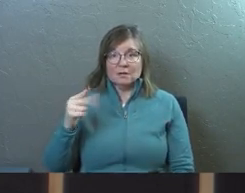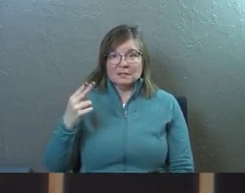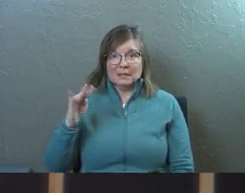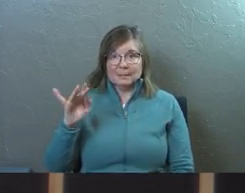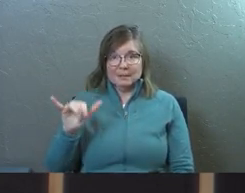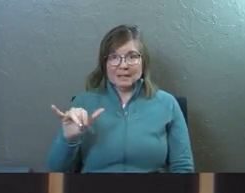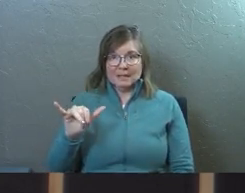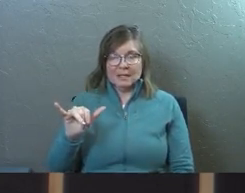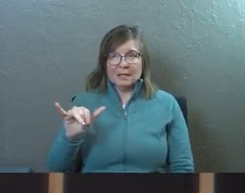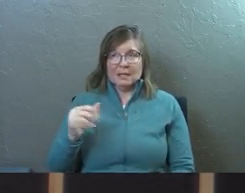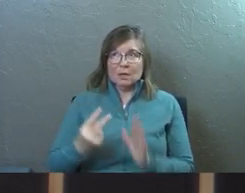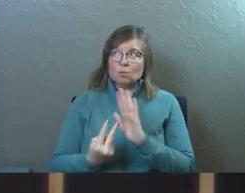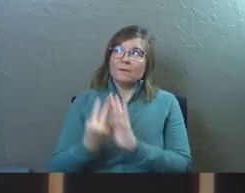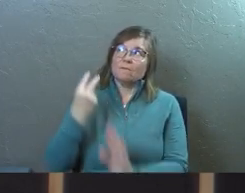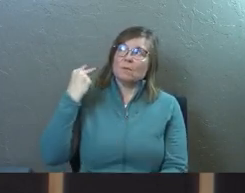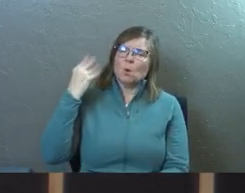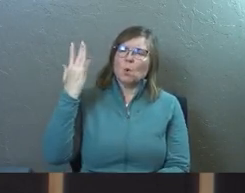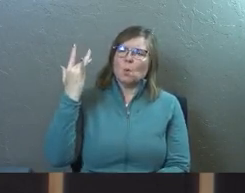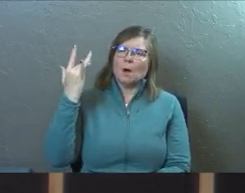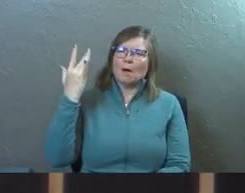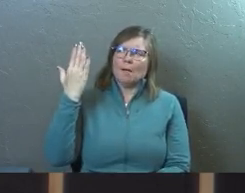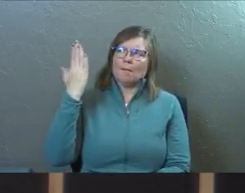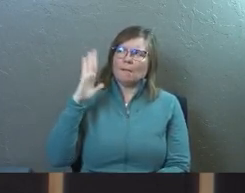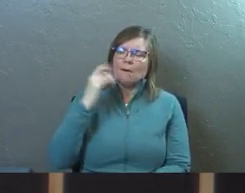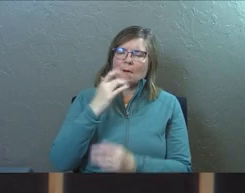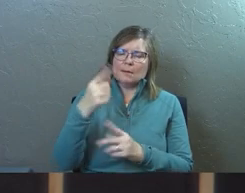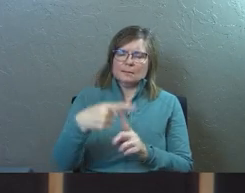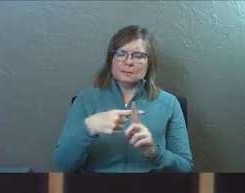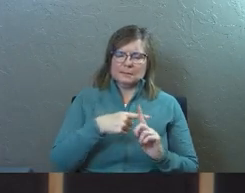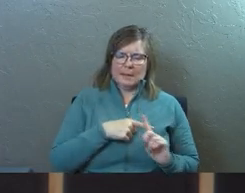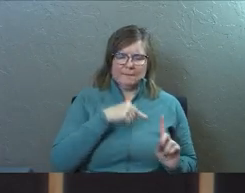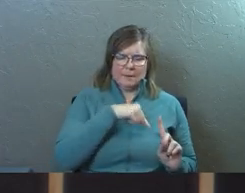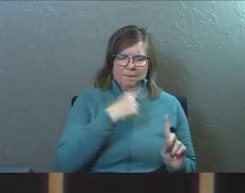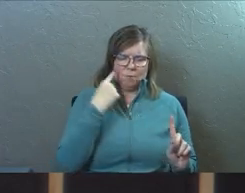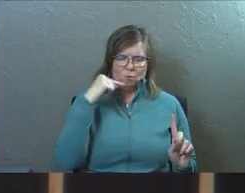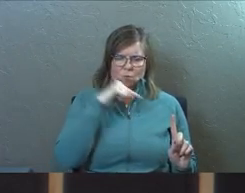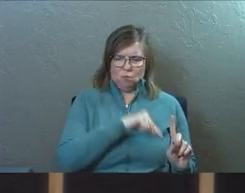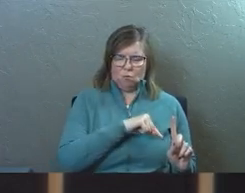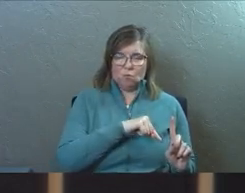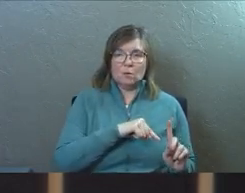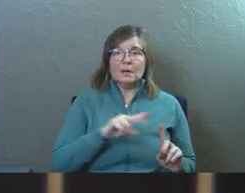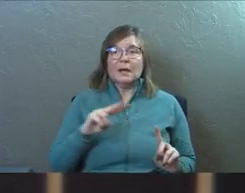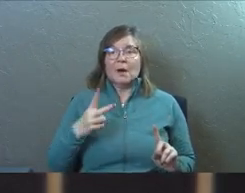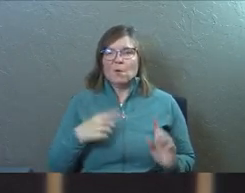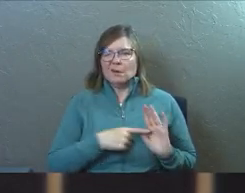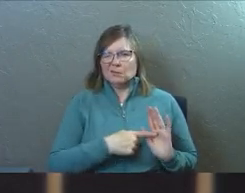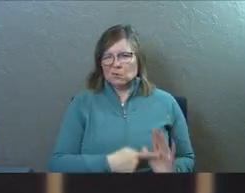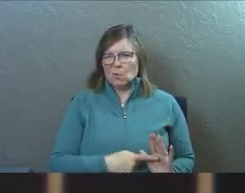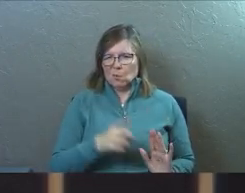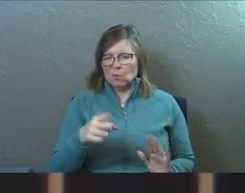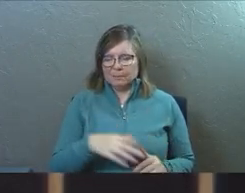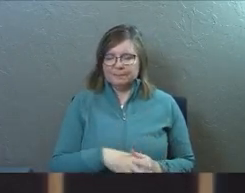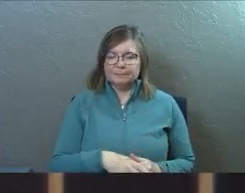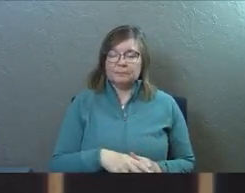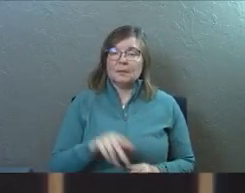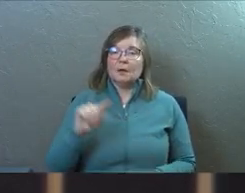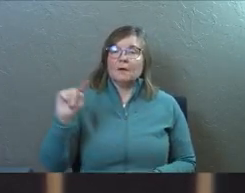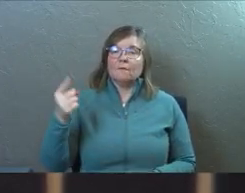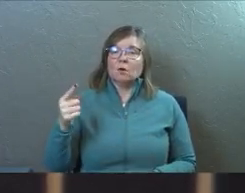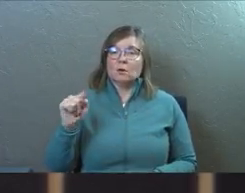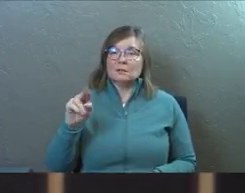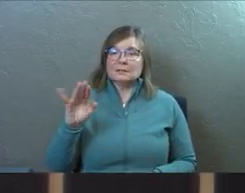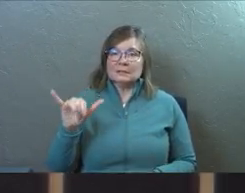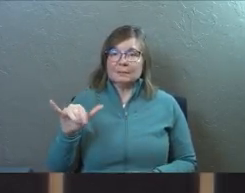He kind of reflects back on why God saved him and what it was all about. Here's the second passage I want to take you through. 1 Timothy